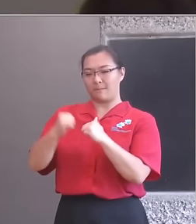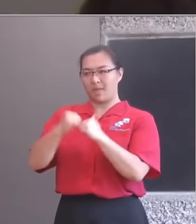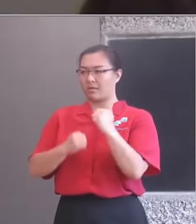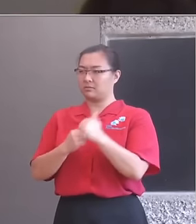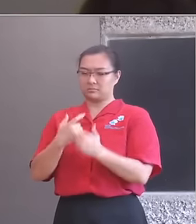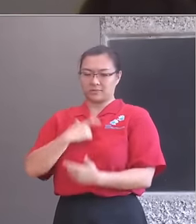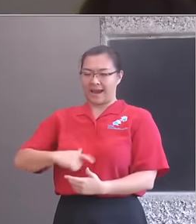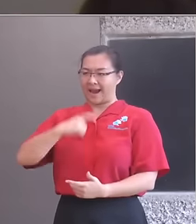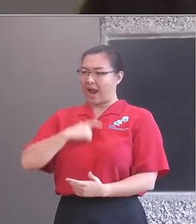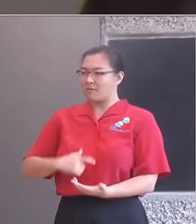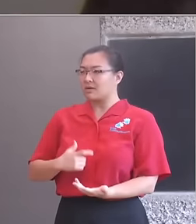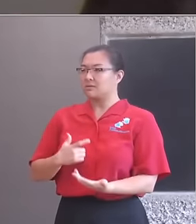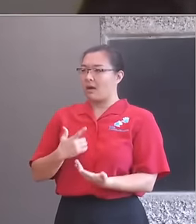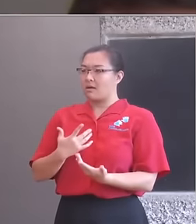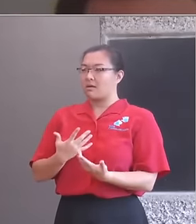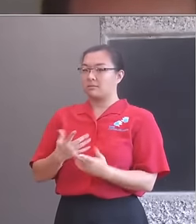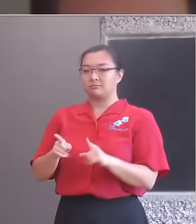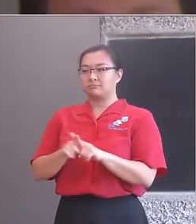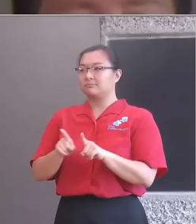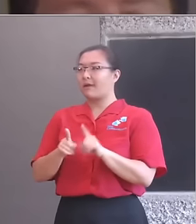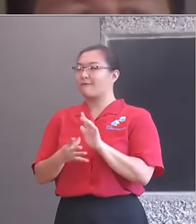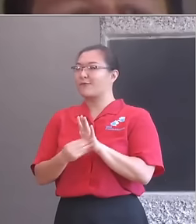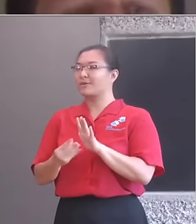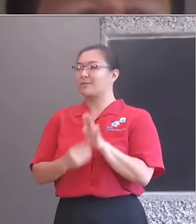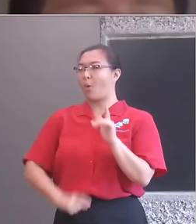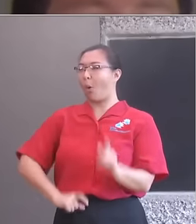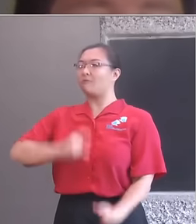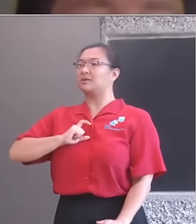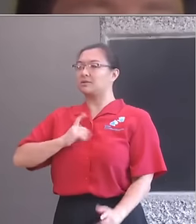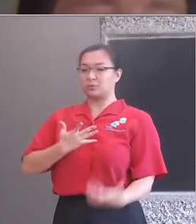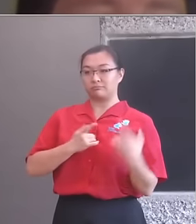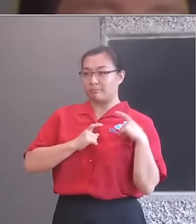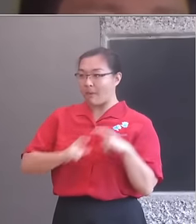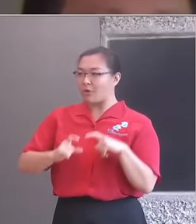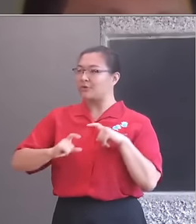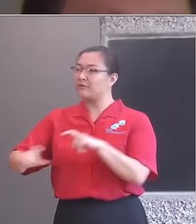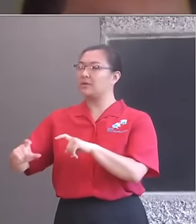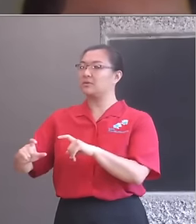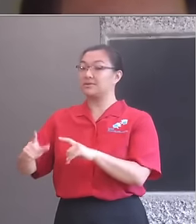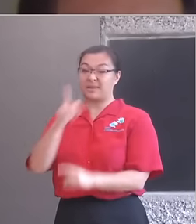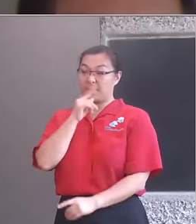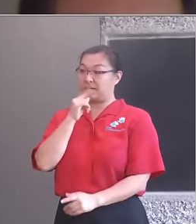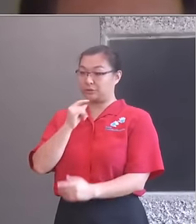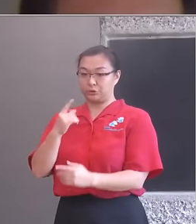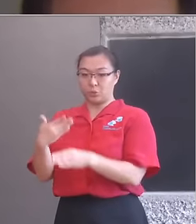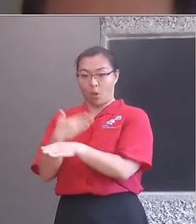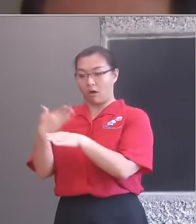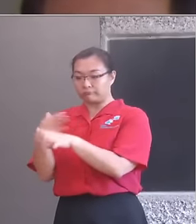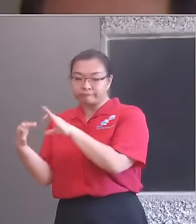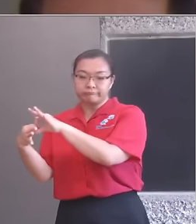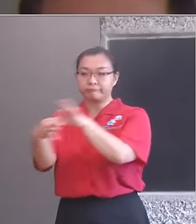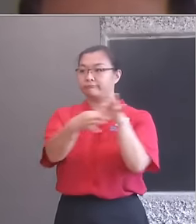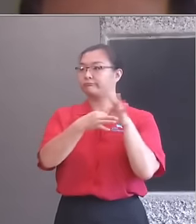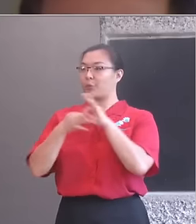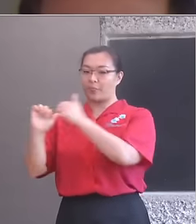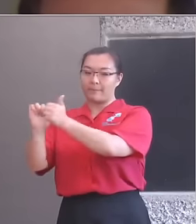traits amongst pupils such as confidence, perseverance and the ability to co-operate with one's peers. In